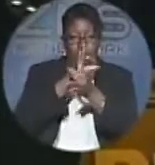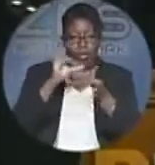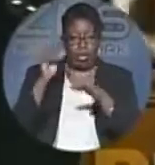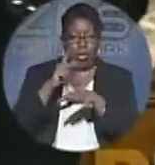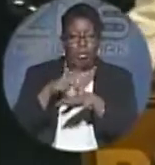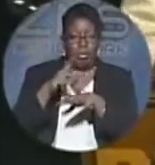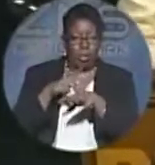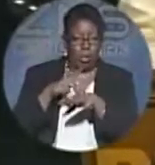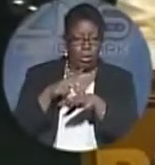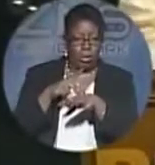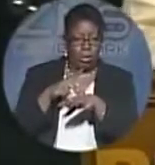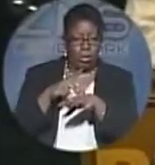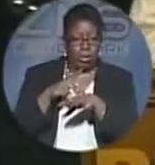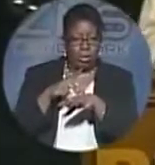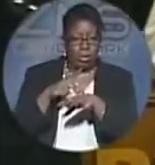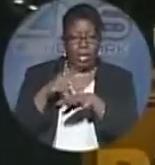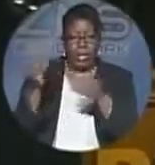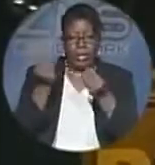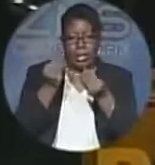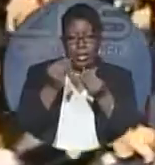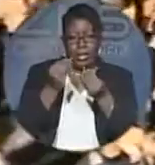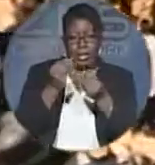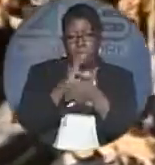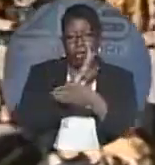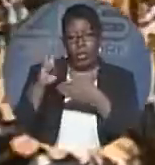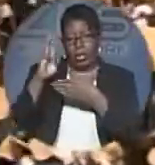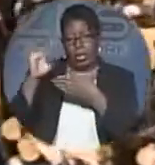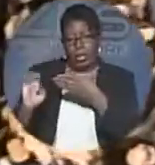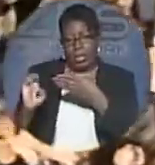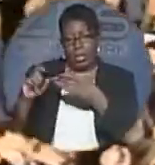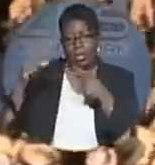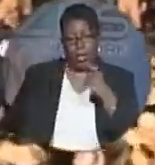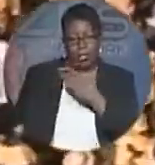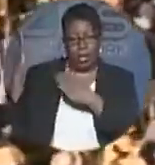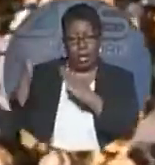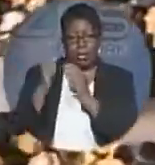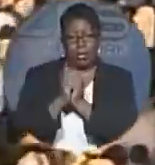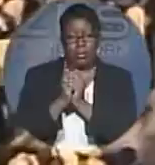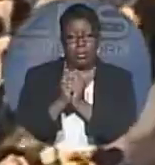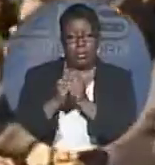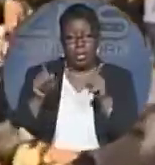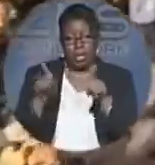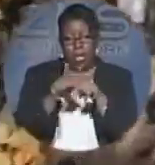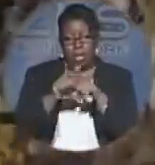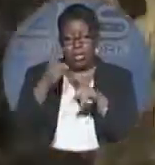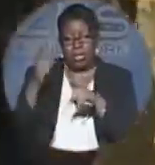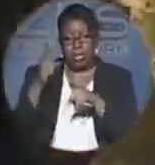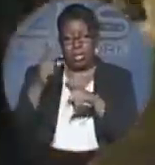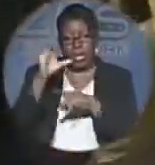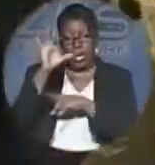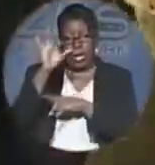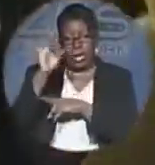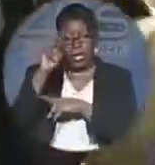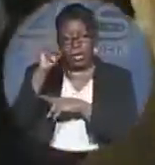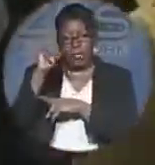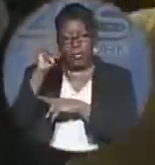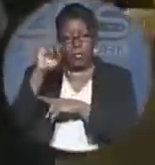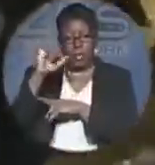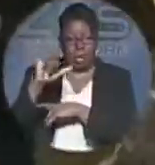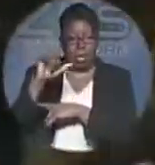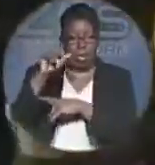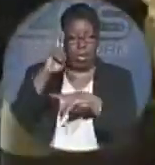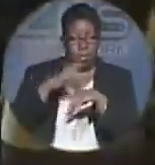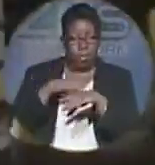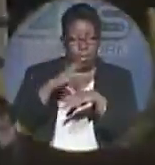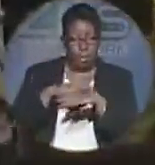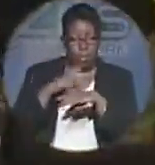build those schools in West Grand Bahama. Wilshcombe noted that the Eight Mile Rocks Friendship Shopping Plaza will also be